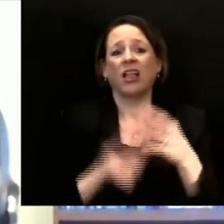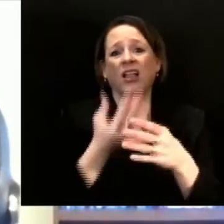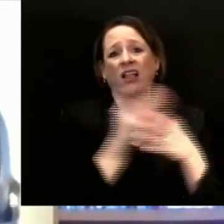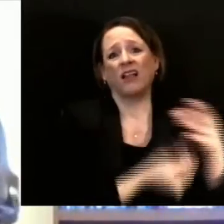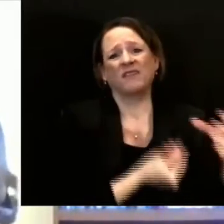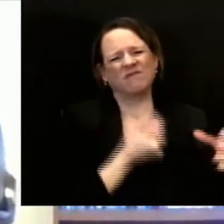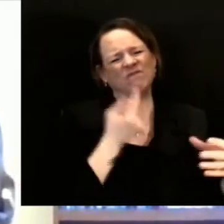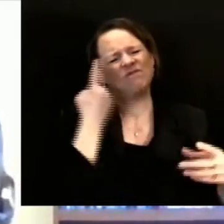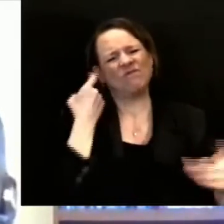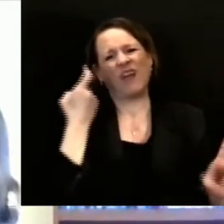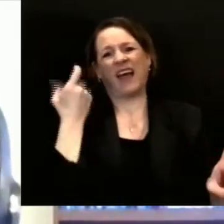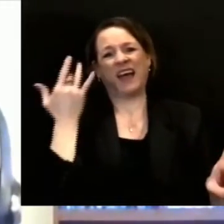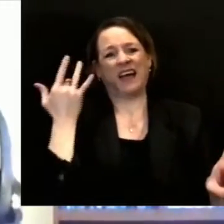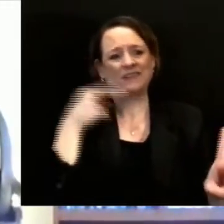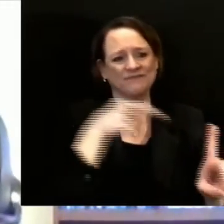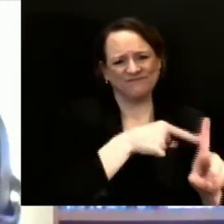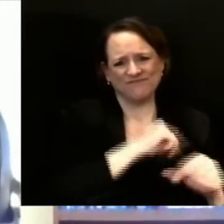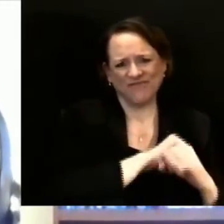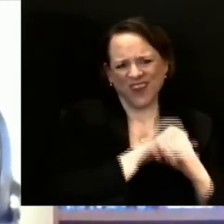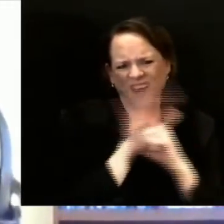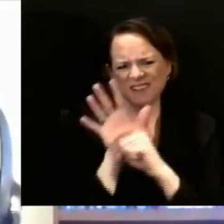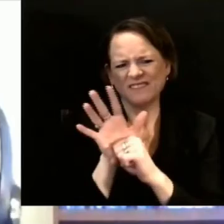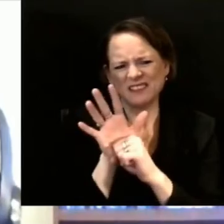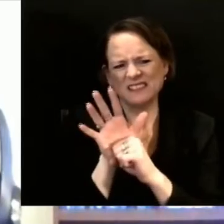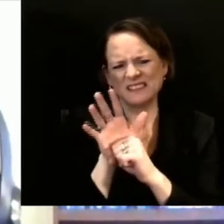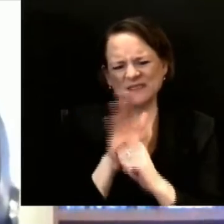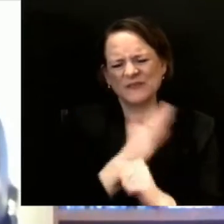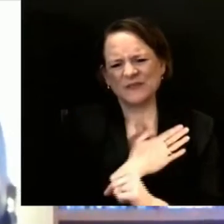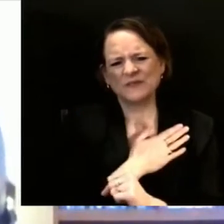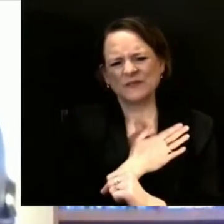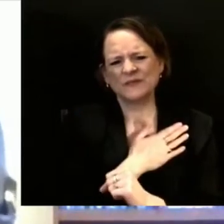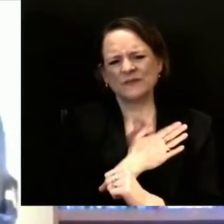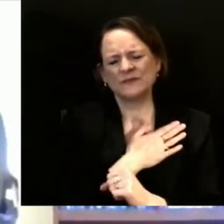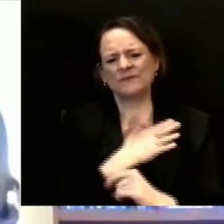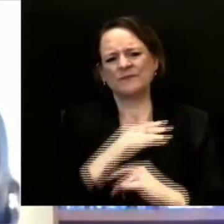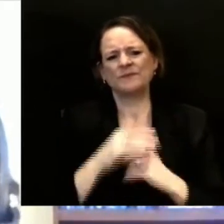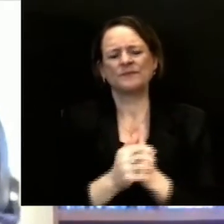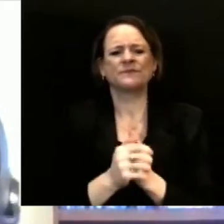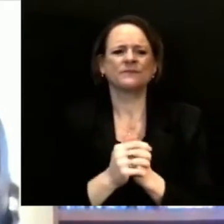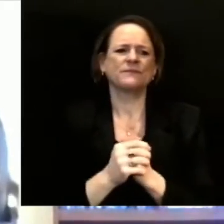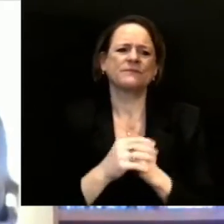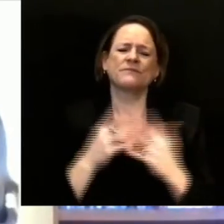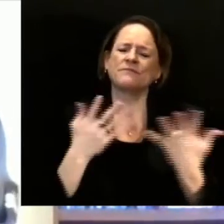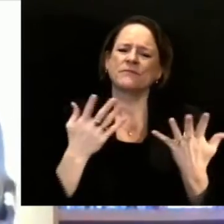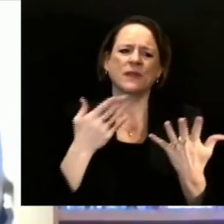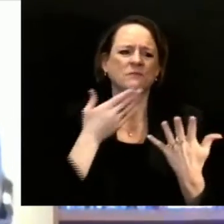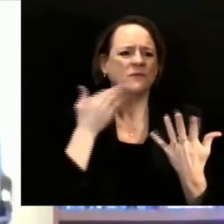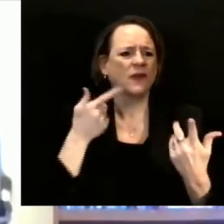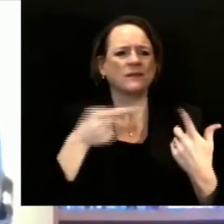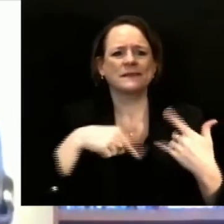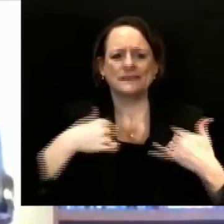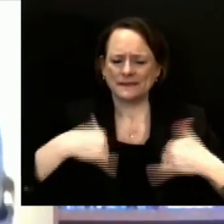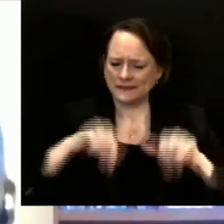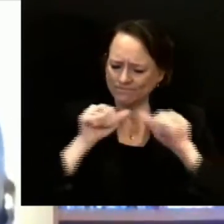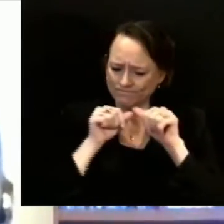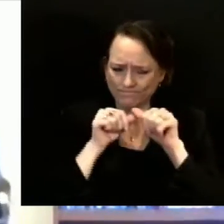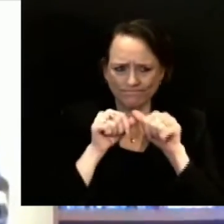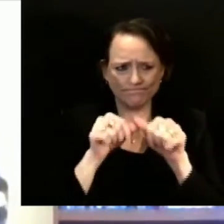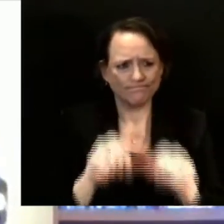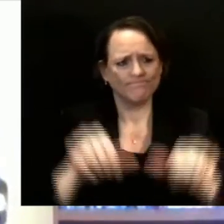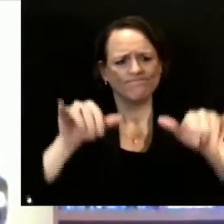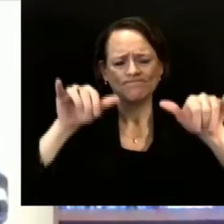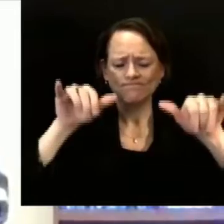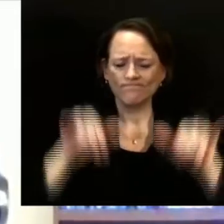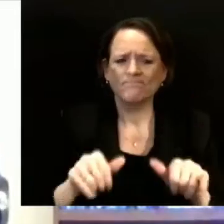is why we must continue to use preventive measures and keep on getting every vaccine in arms